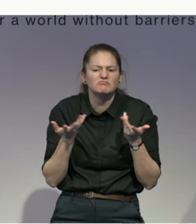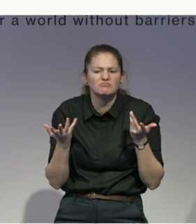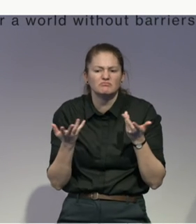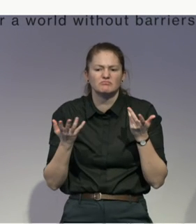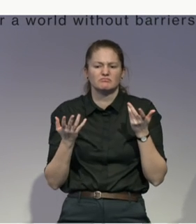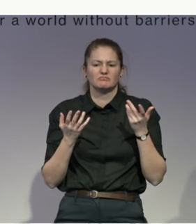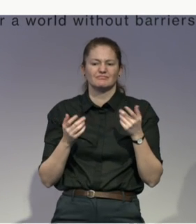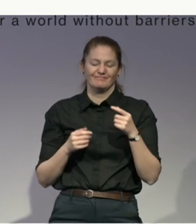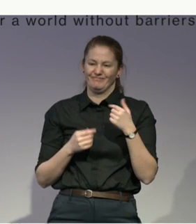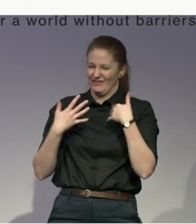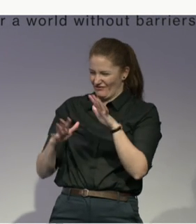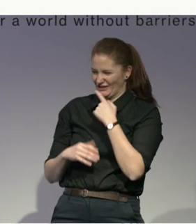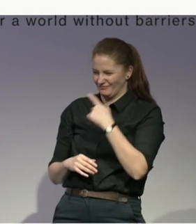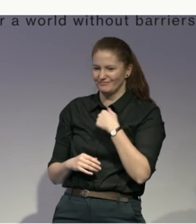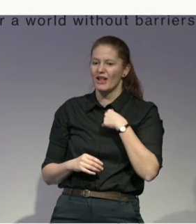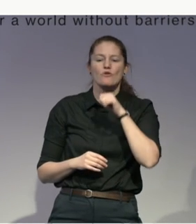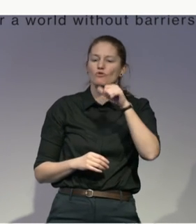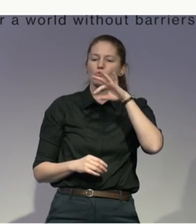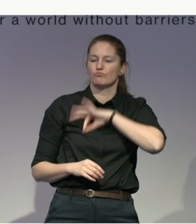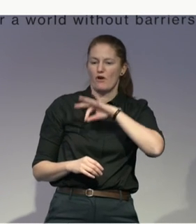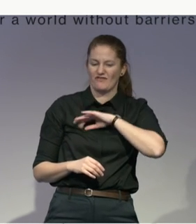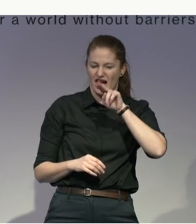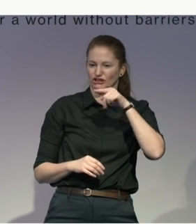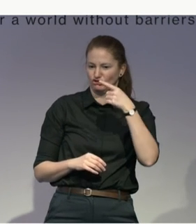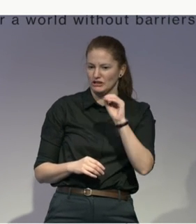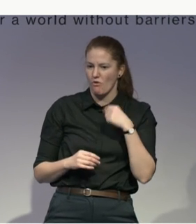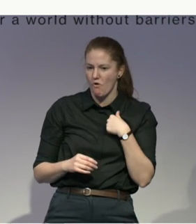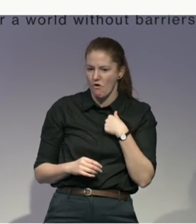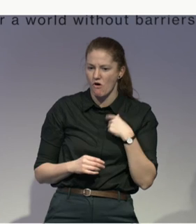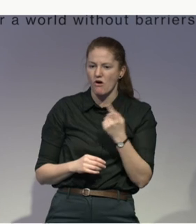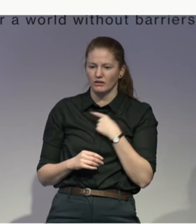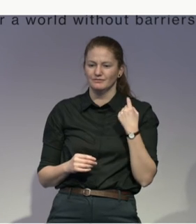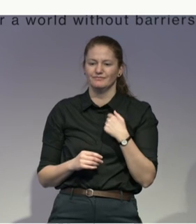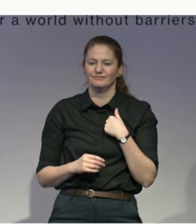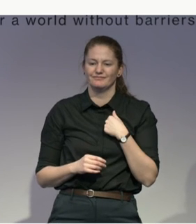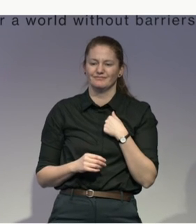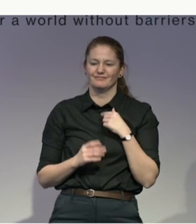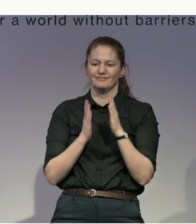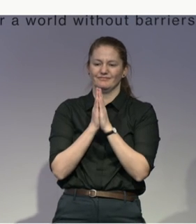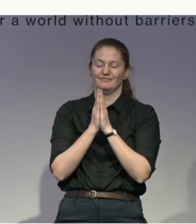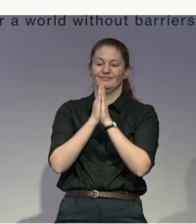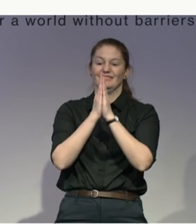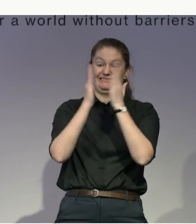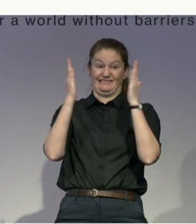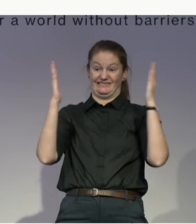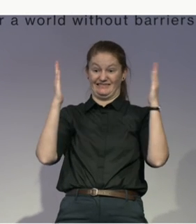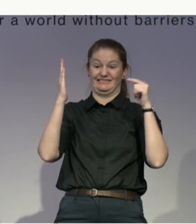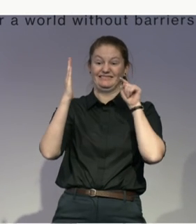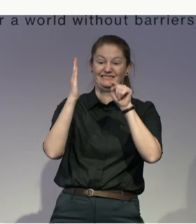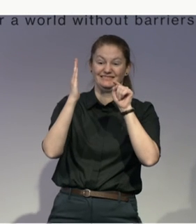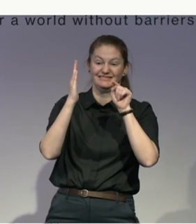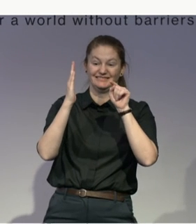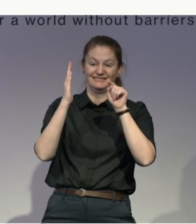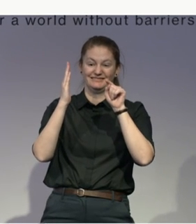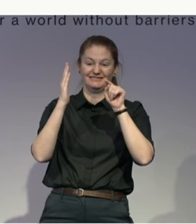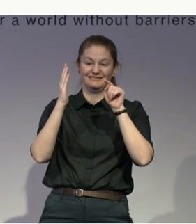And they do operate a loan library. So the loan library actually allows the clients to actually borrow the device home to try or